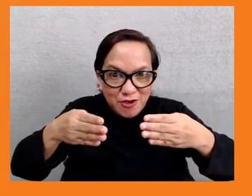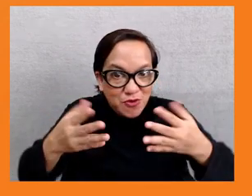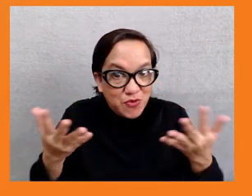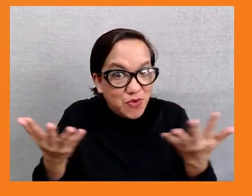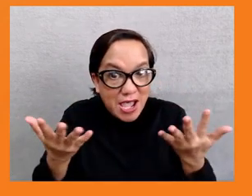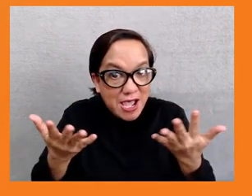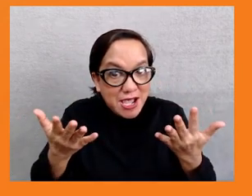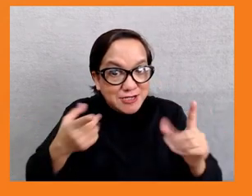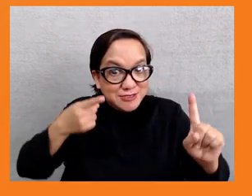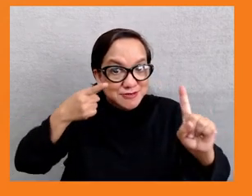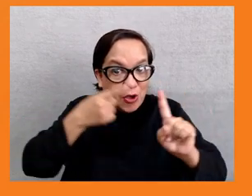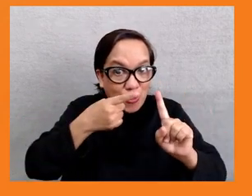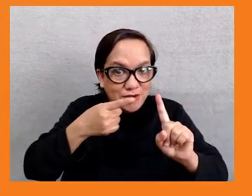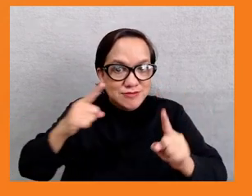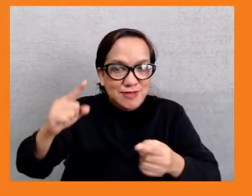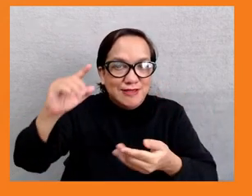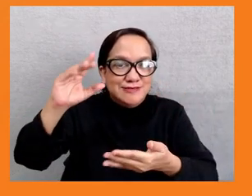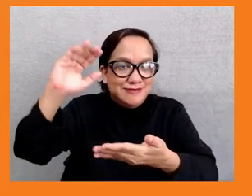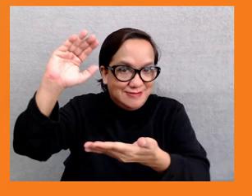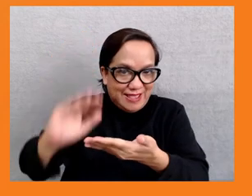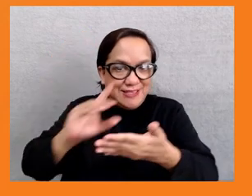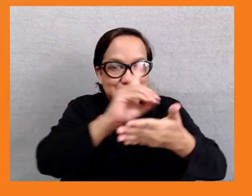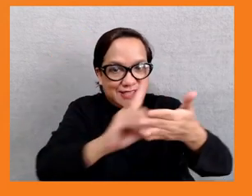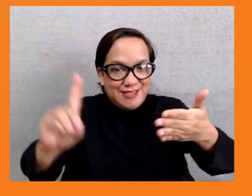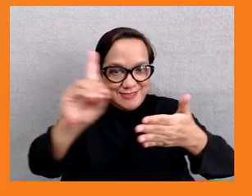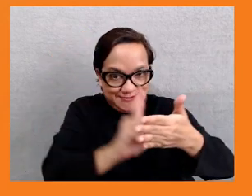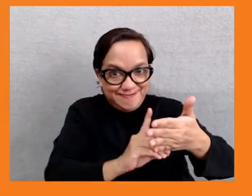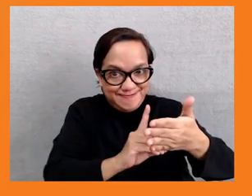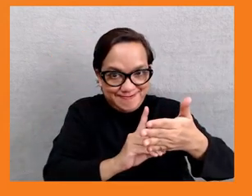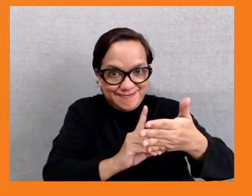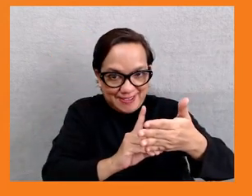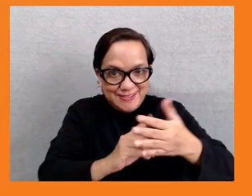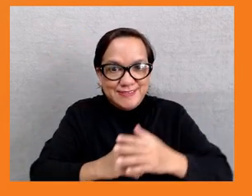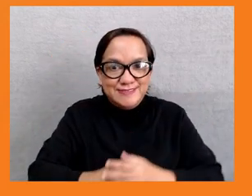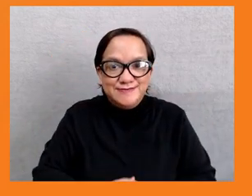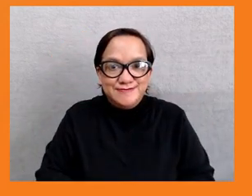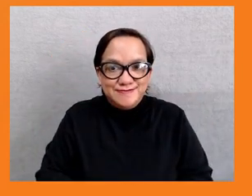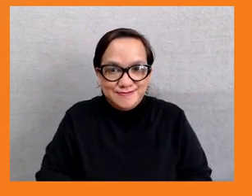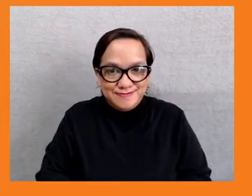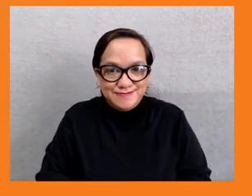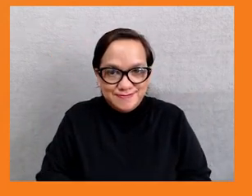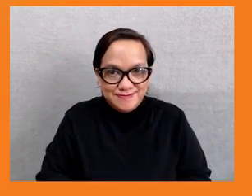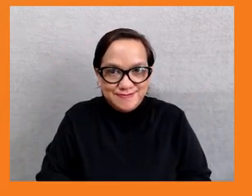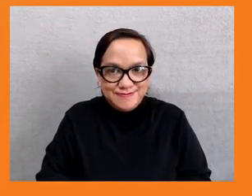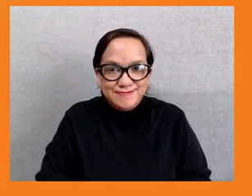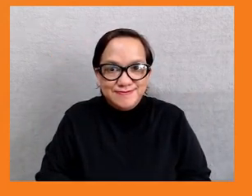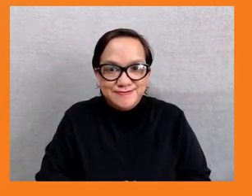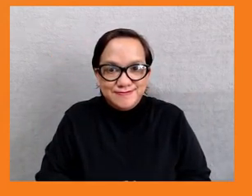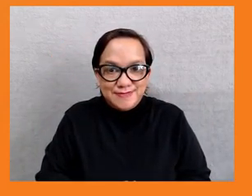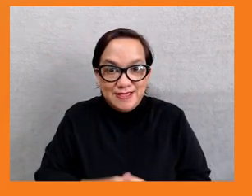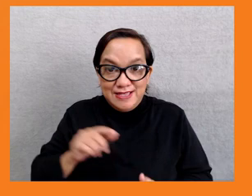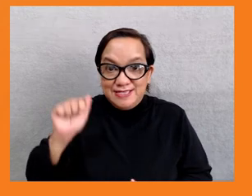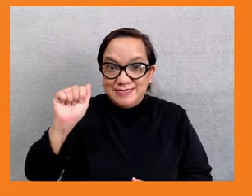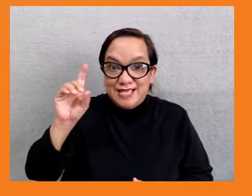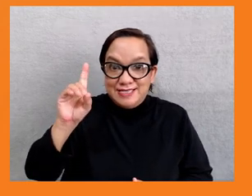The second is that they should mandate the IMF, the World Bank and the ADB to put reducing inequality at the core of their programmes